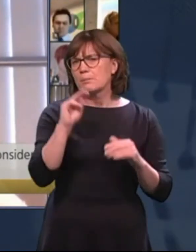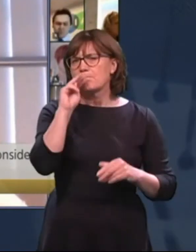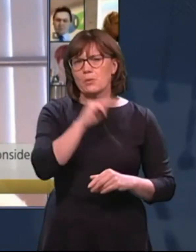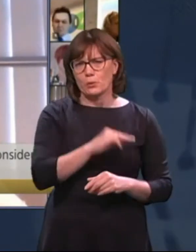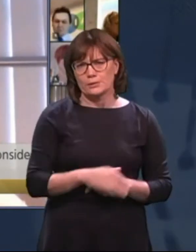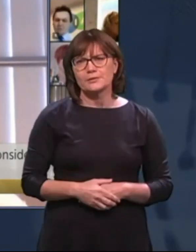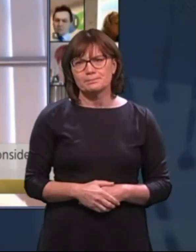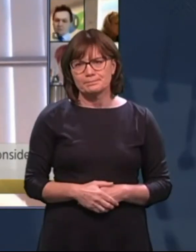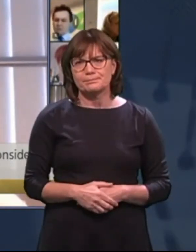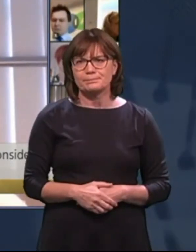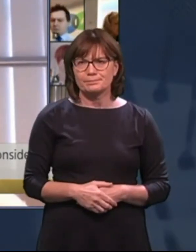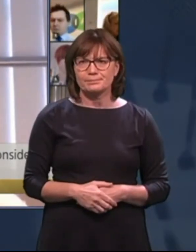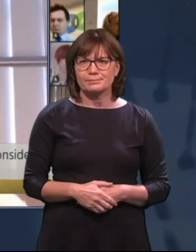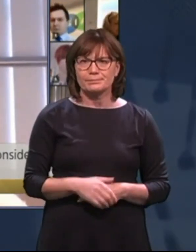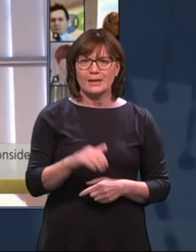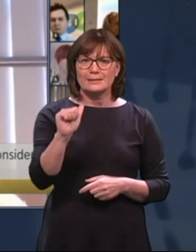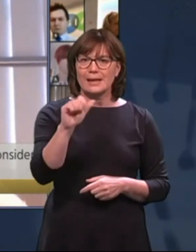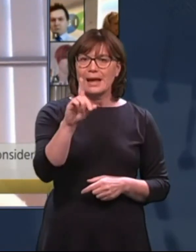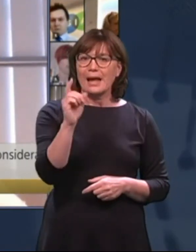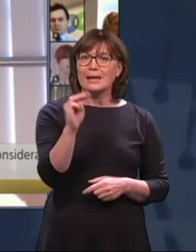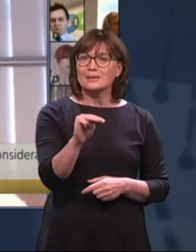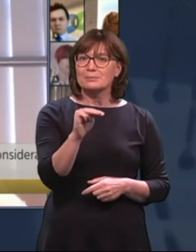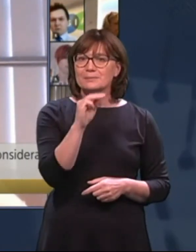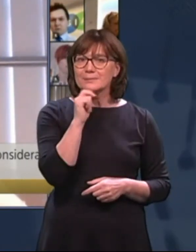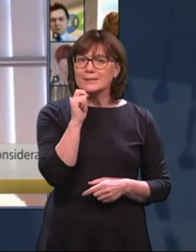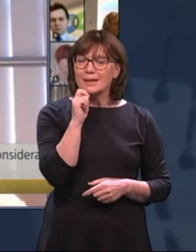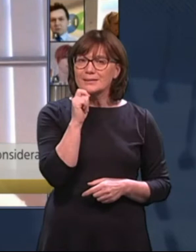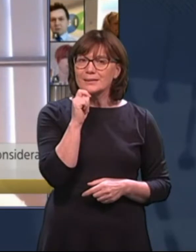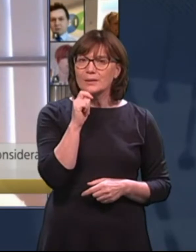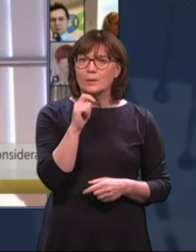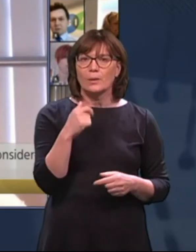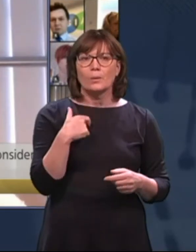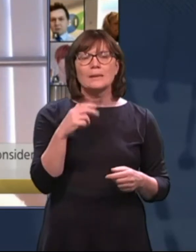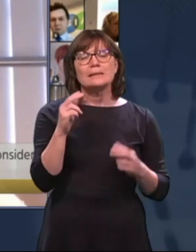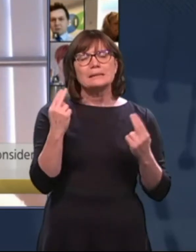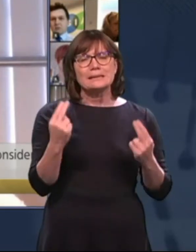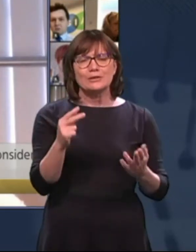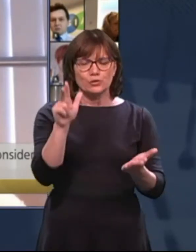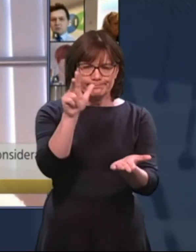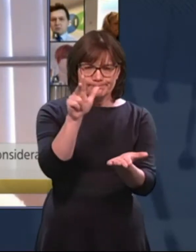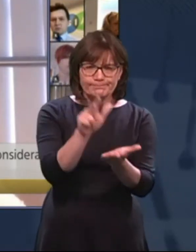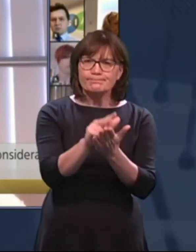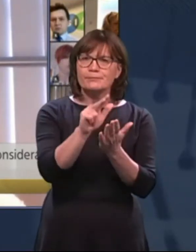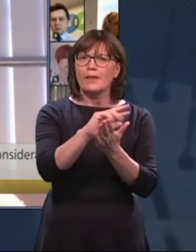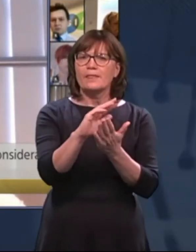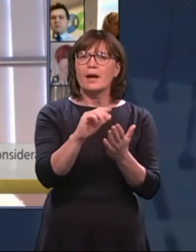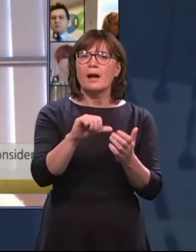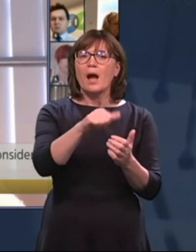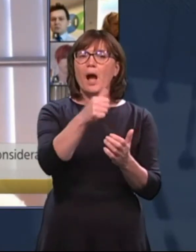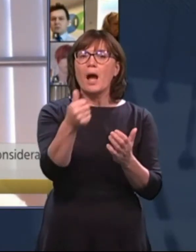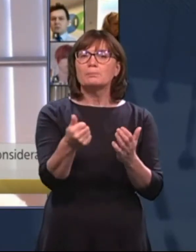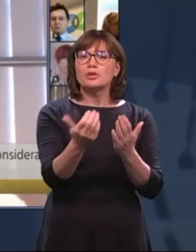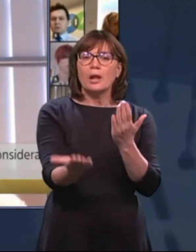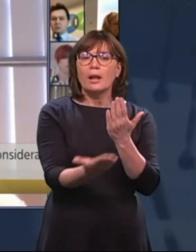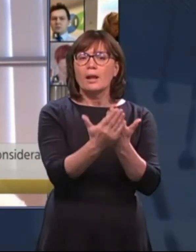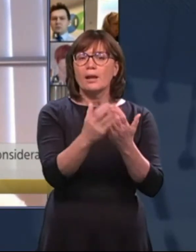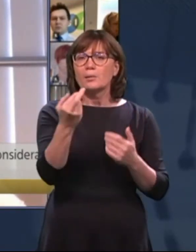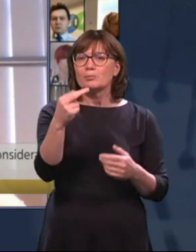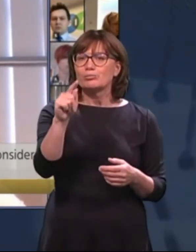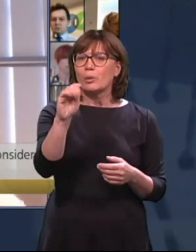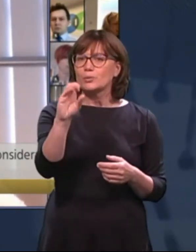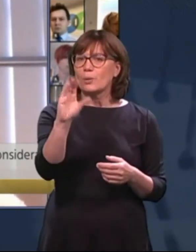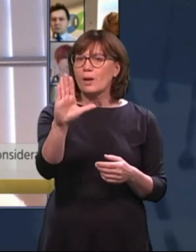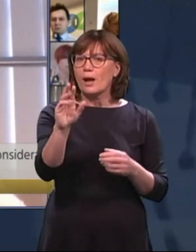And like Adam rightly pointed out, you know, the need to ratify the optional protocol of the UN Convention is really key to that and it really is